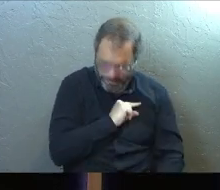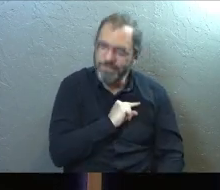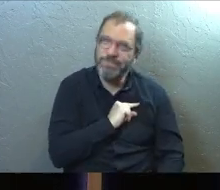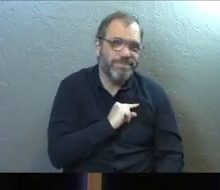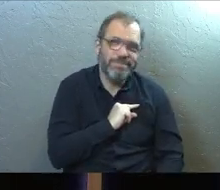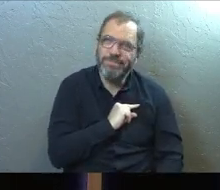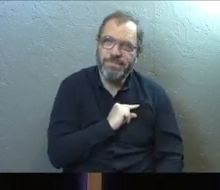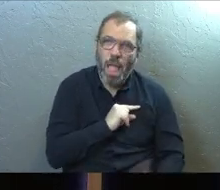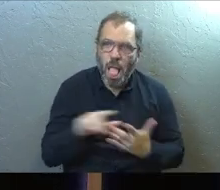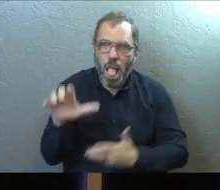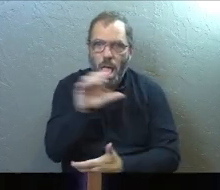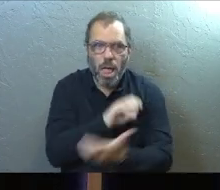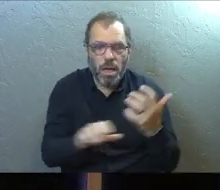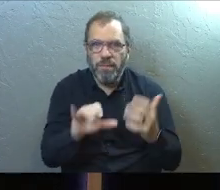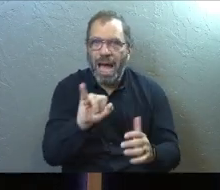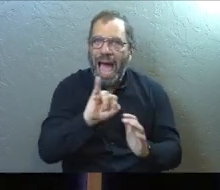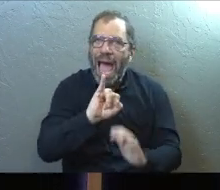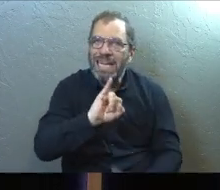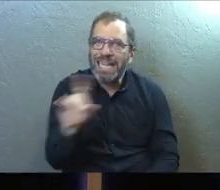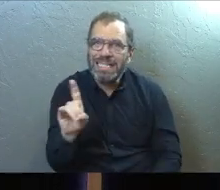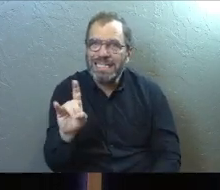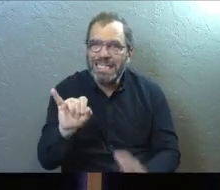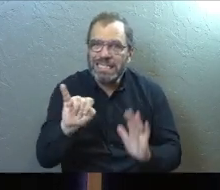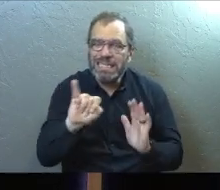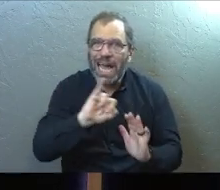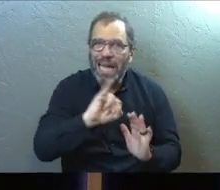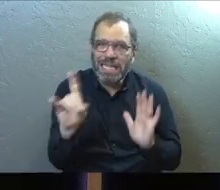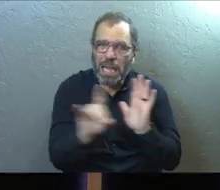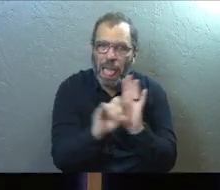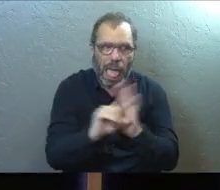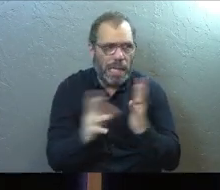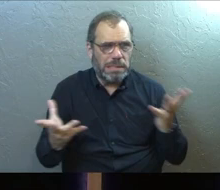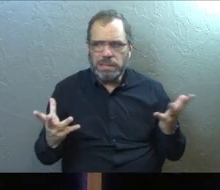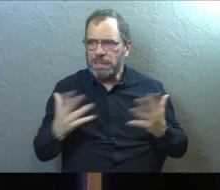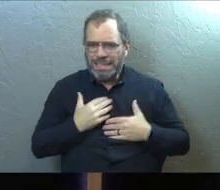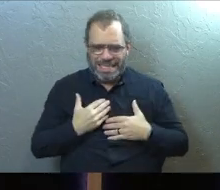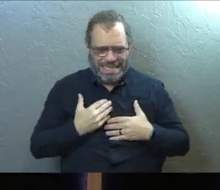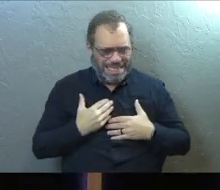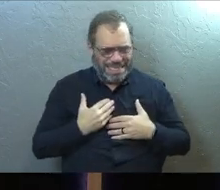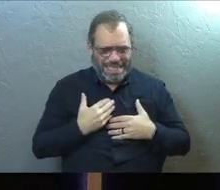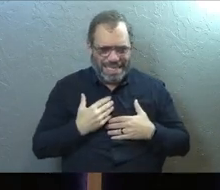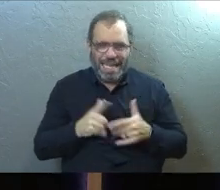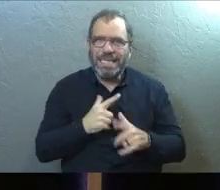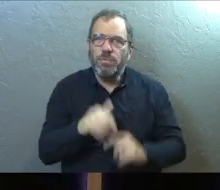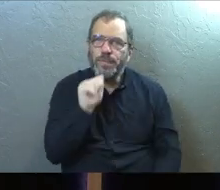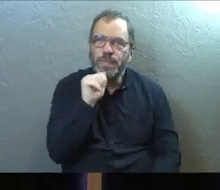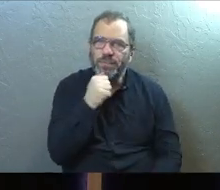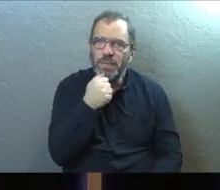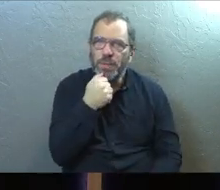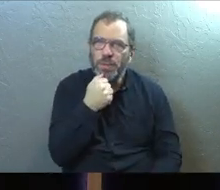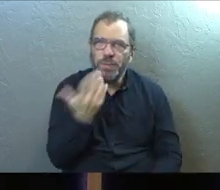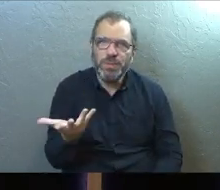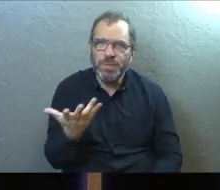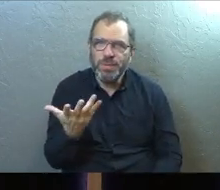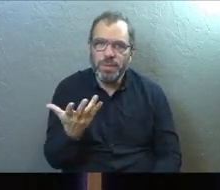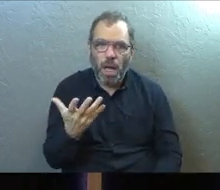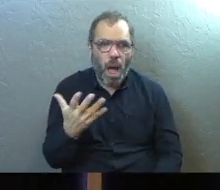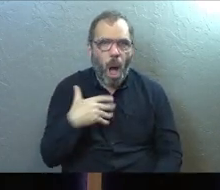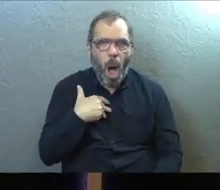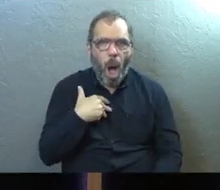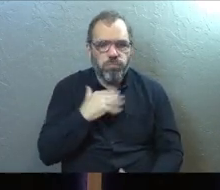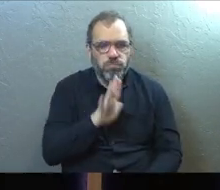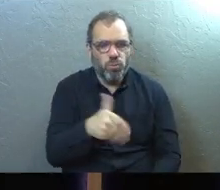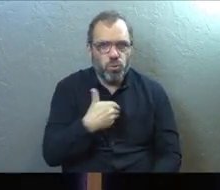shake, confused identity in you that you've not been able to shake and then you suffer. Deep soul